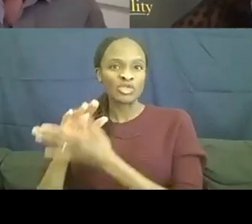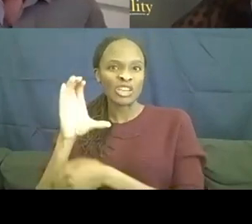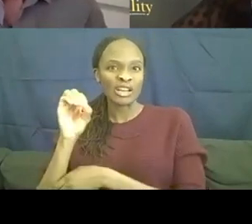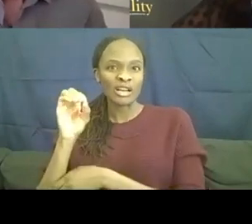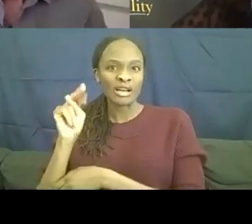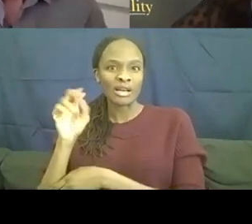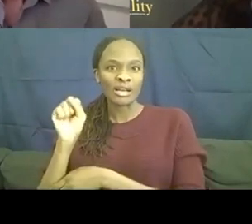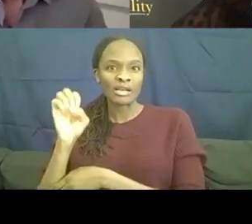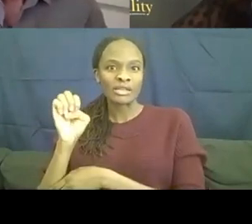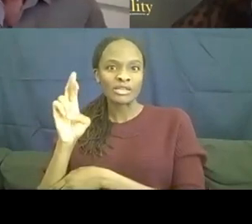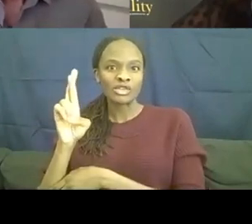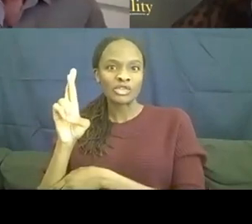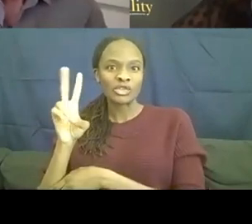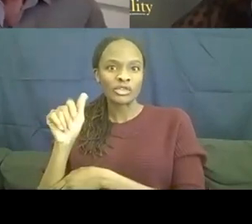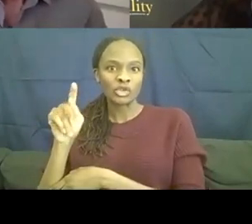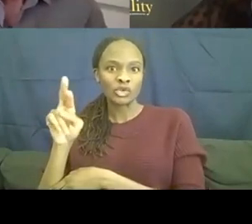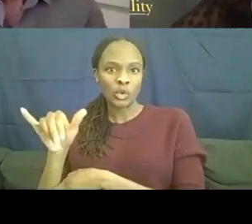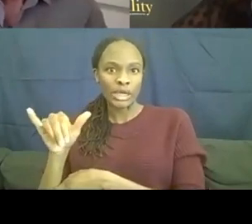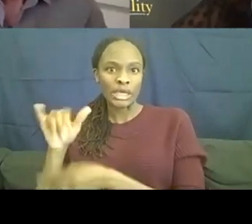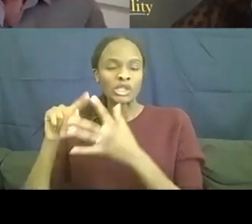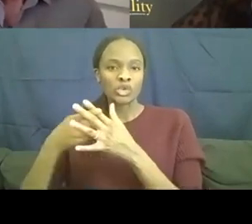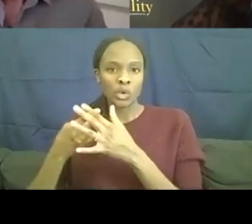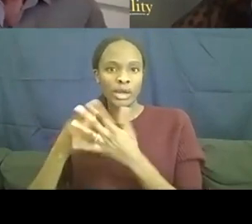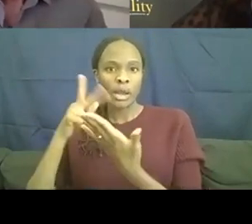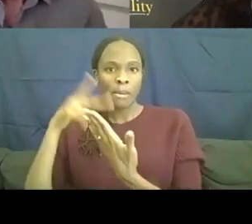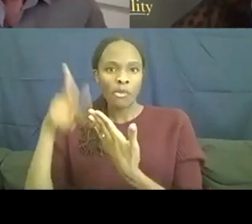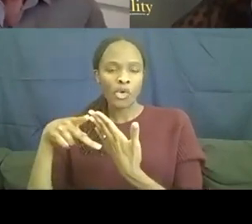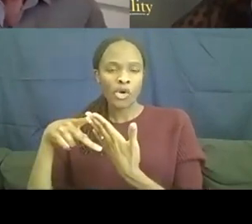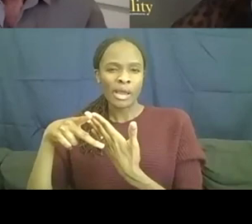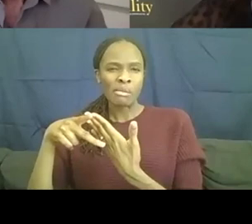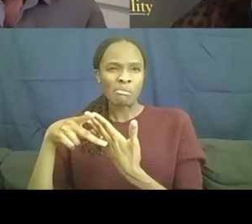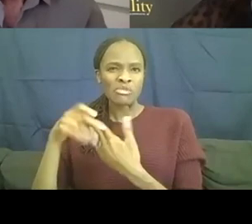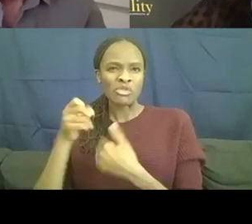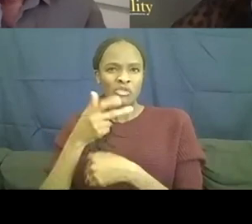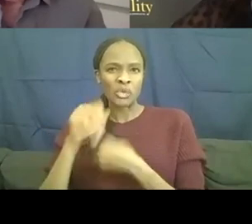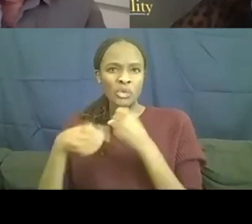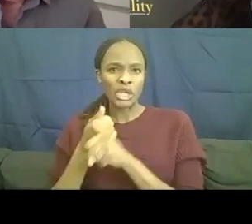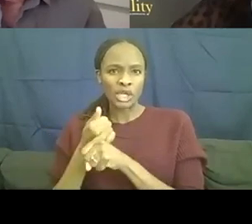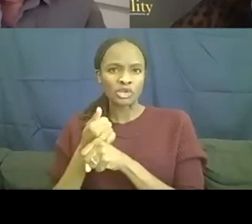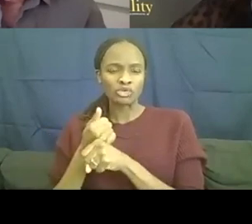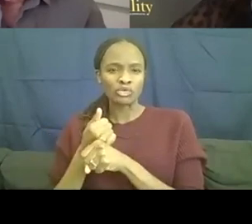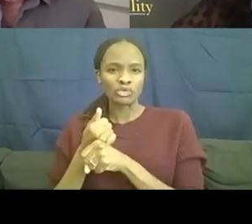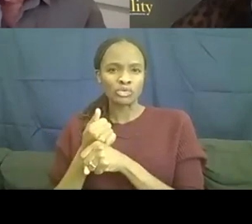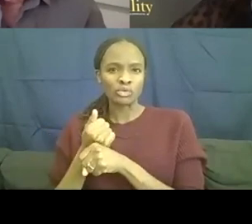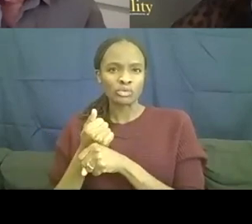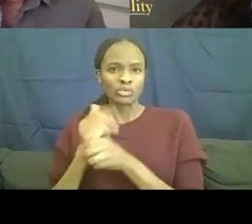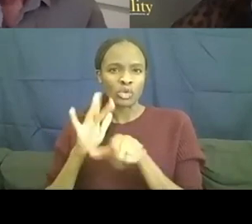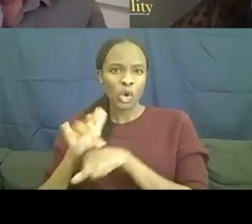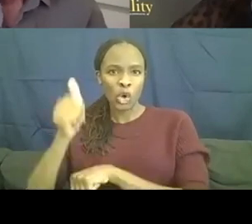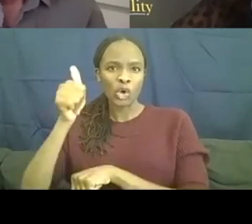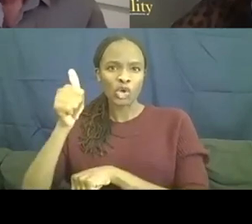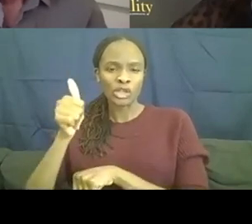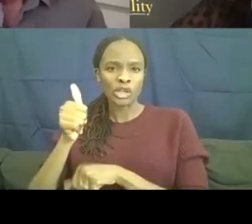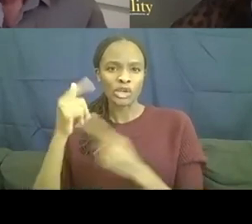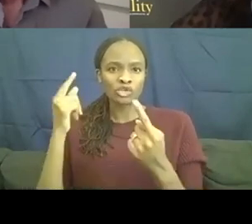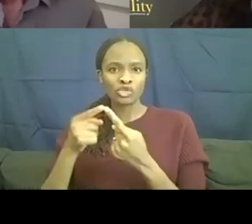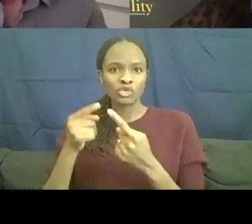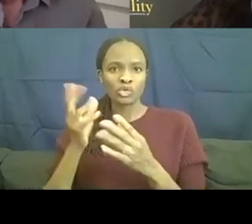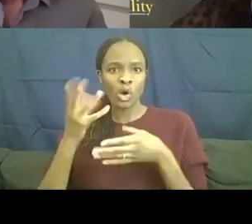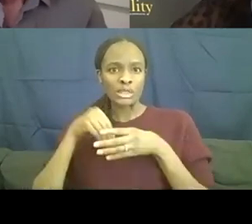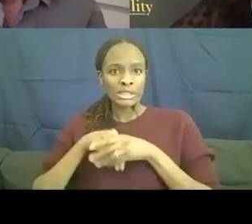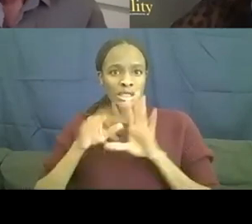a couple of years earlier for small children to teach them music, um, autistic children.